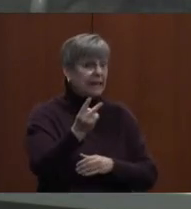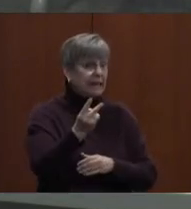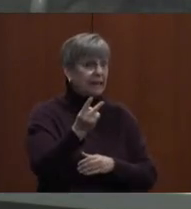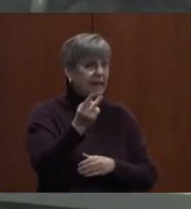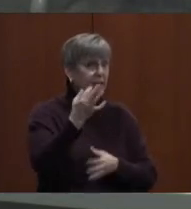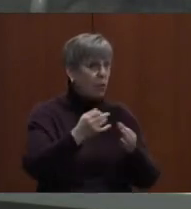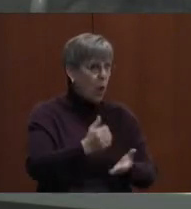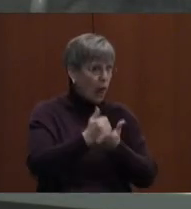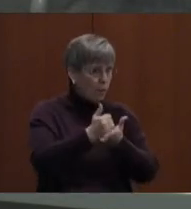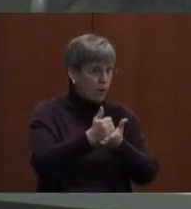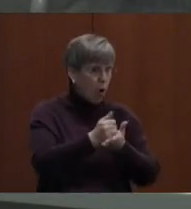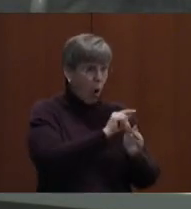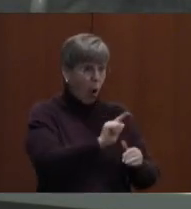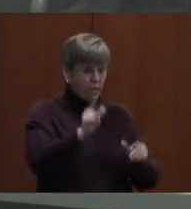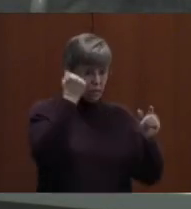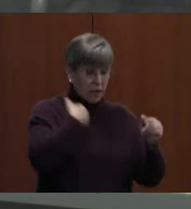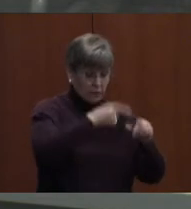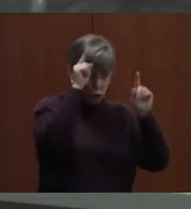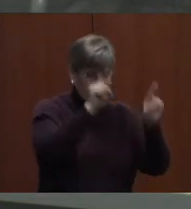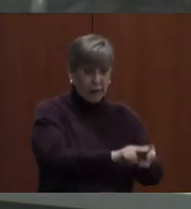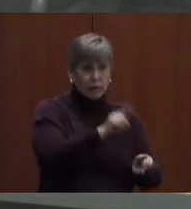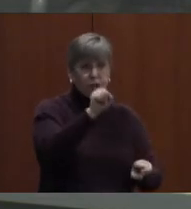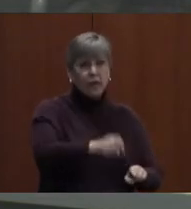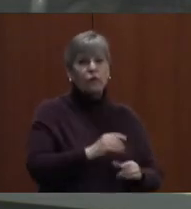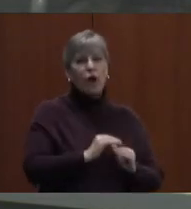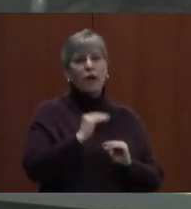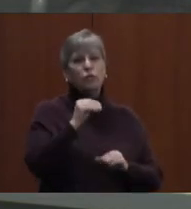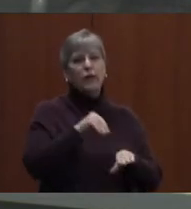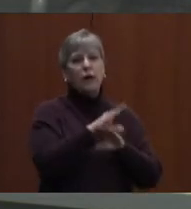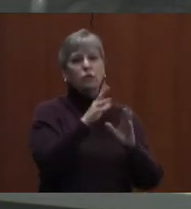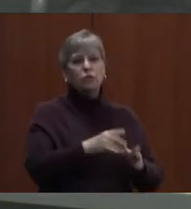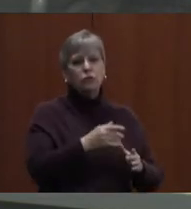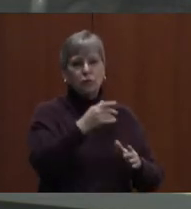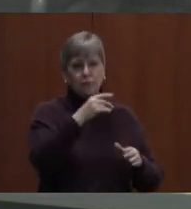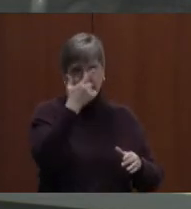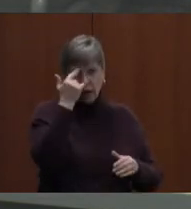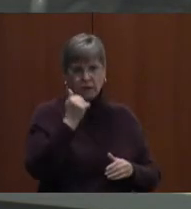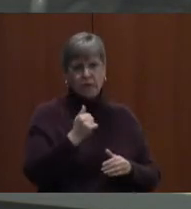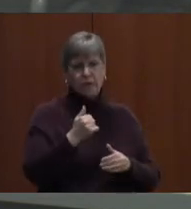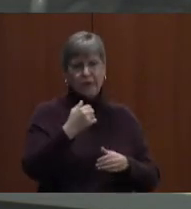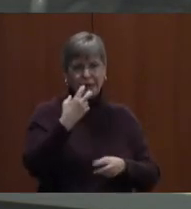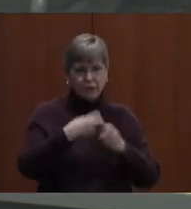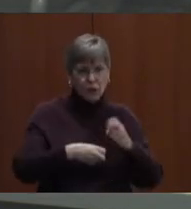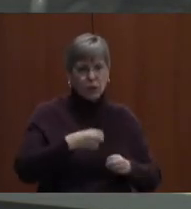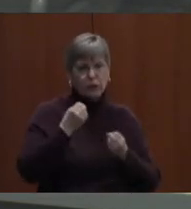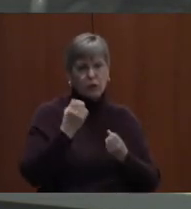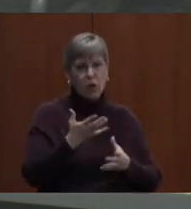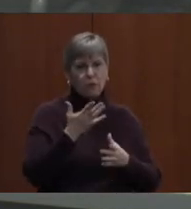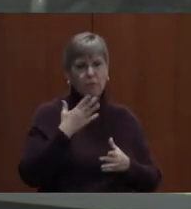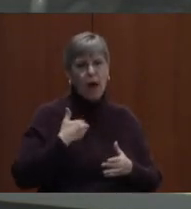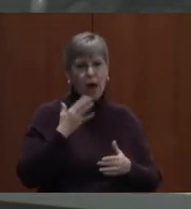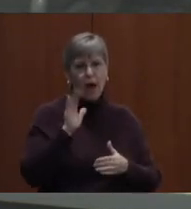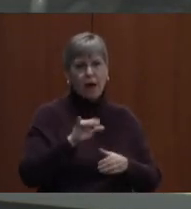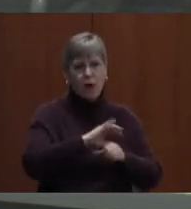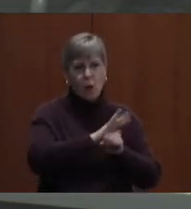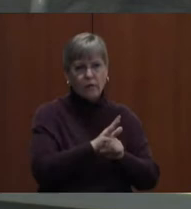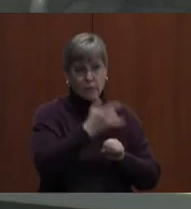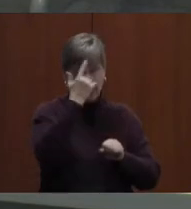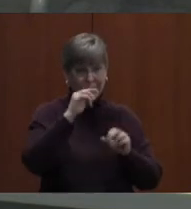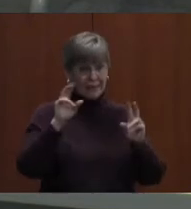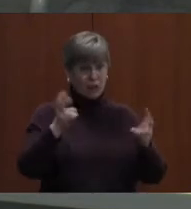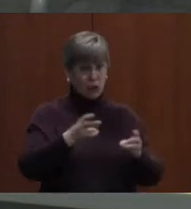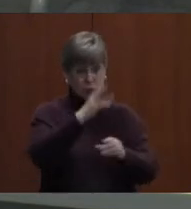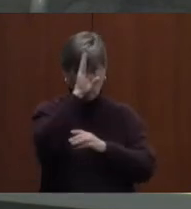I think we can all agree that the need for extra counselors are mostly due to the hardship caused by COVID. Since this is an issue directly